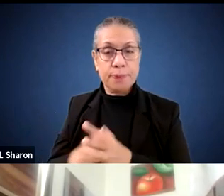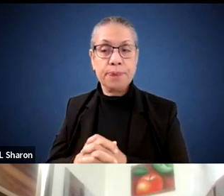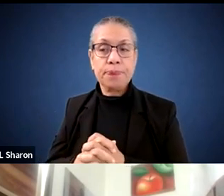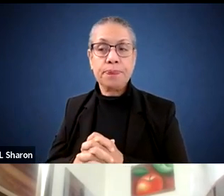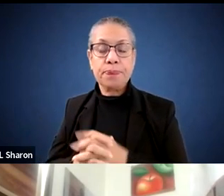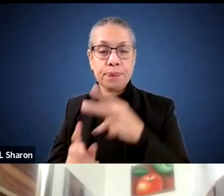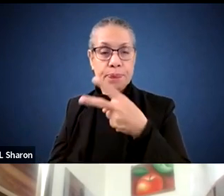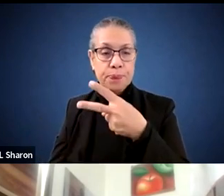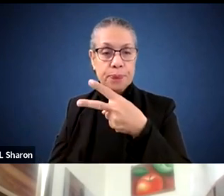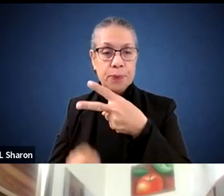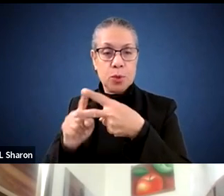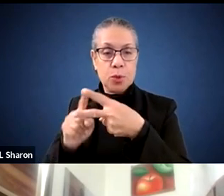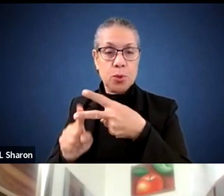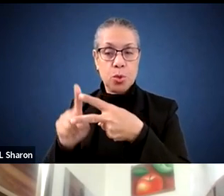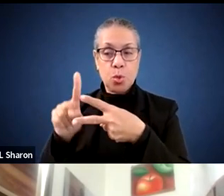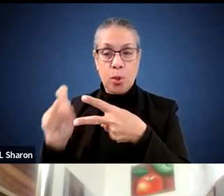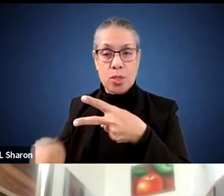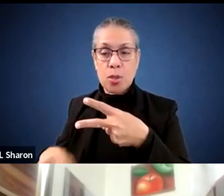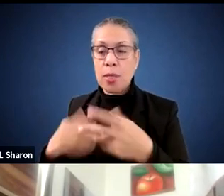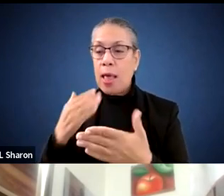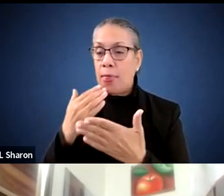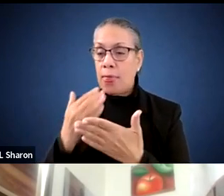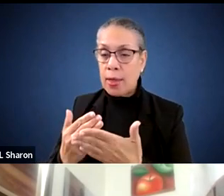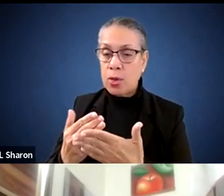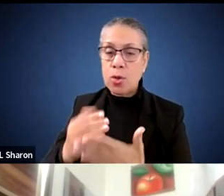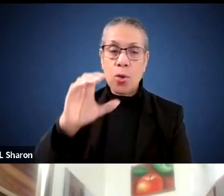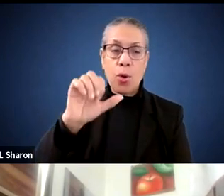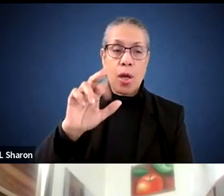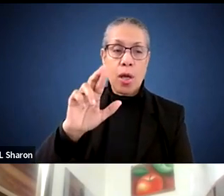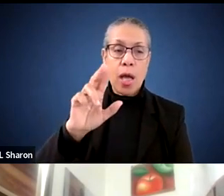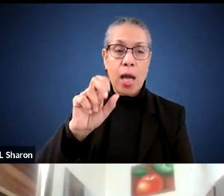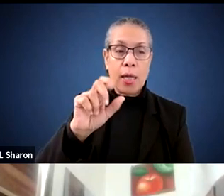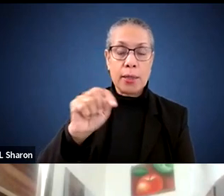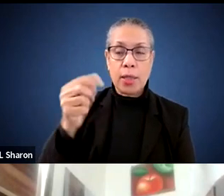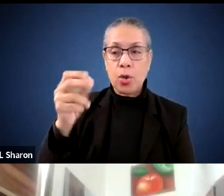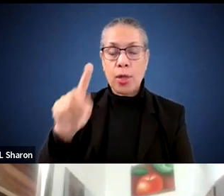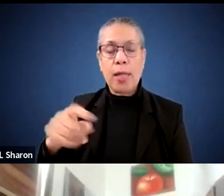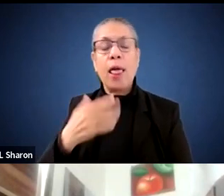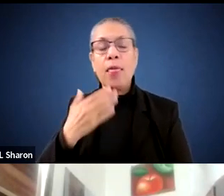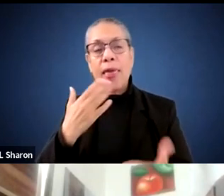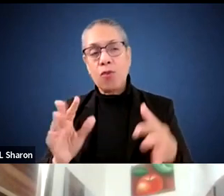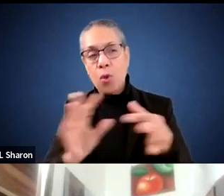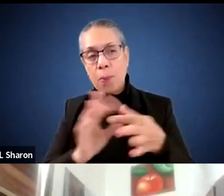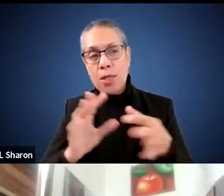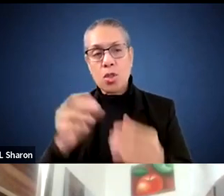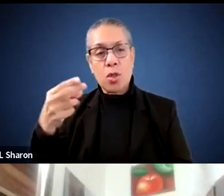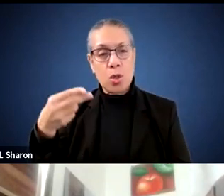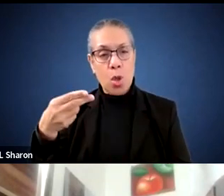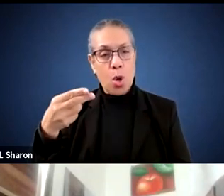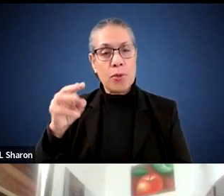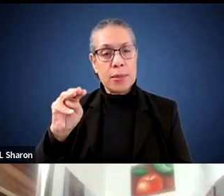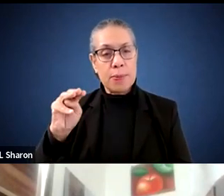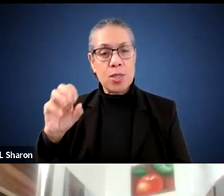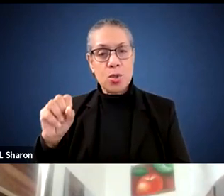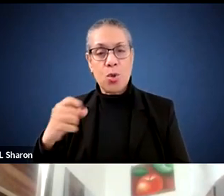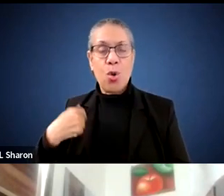questions and, and following up and thank you, Mr. Cardet Hernandez, for bringing up about the harvest man, because you're absolutely right. If, you know, here